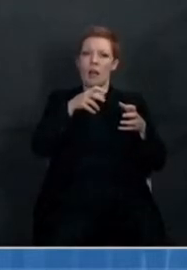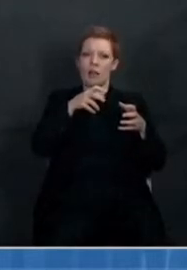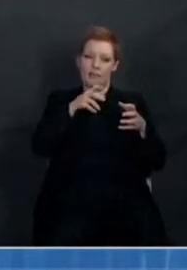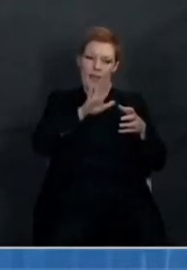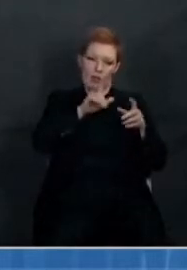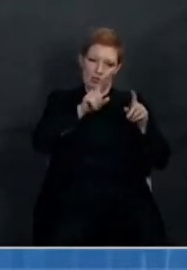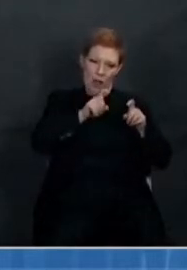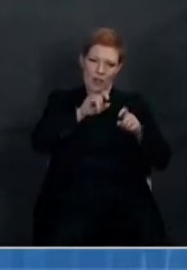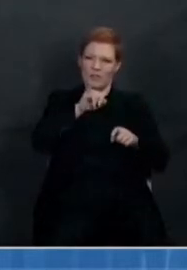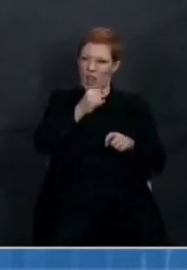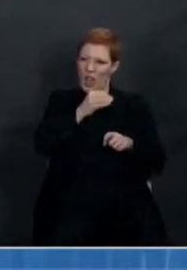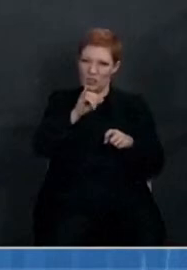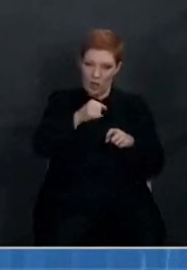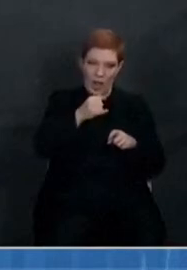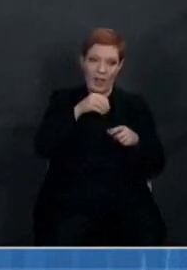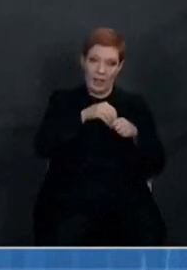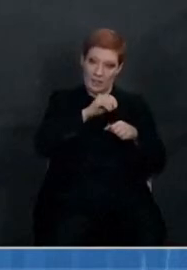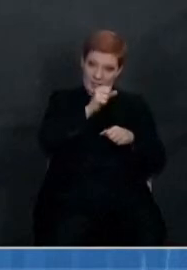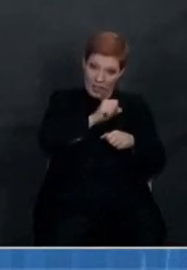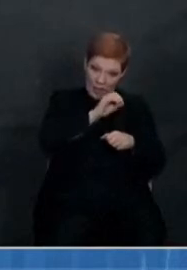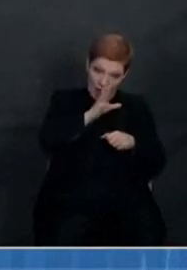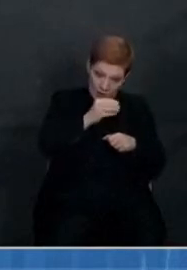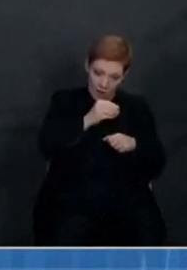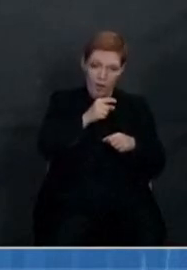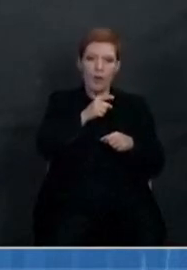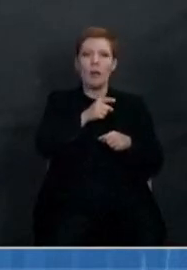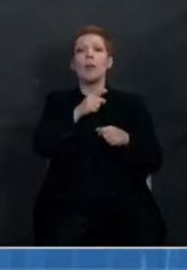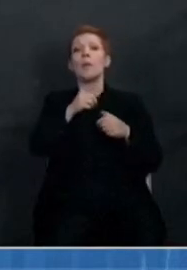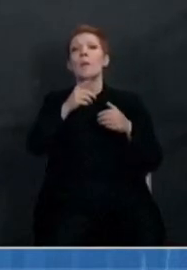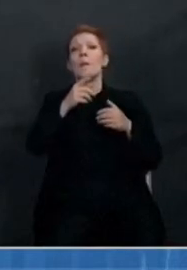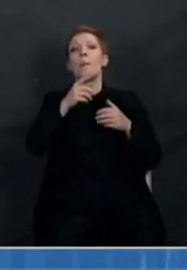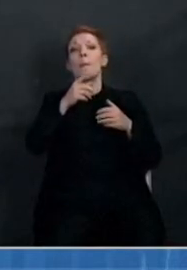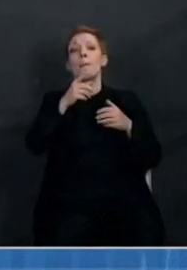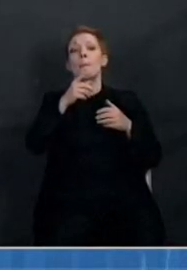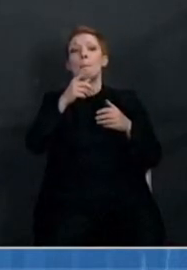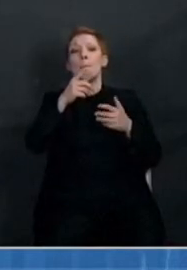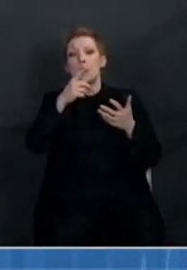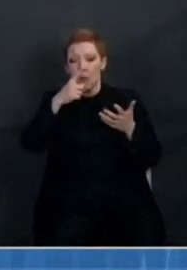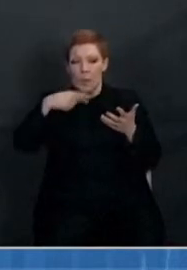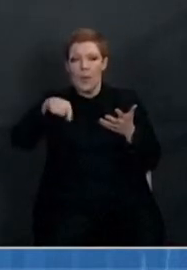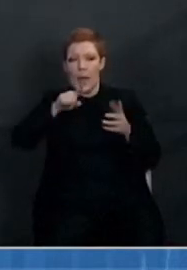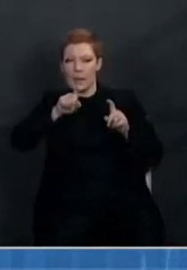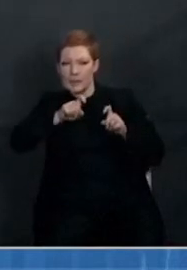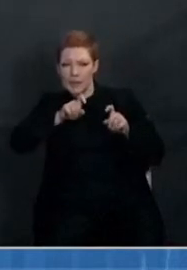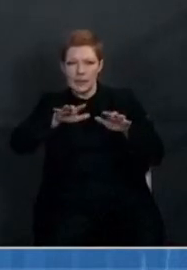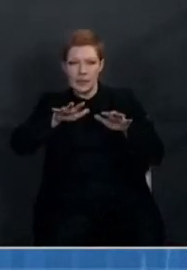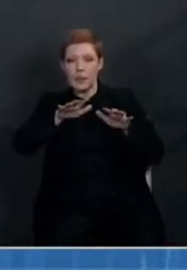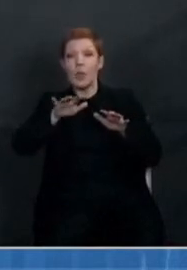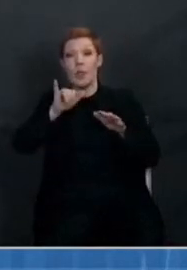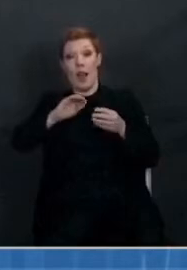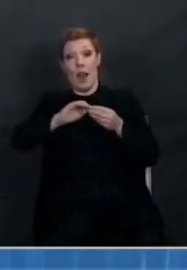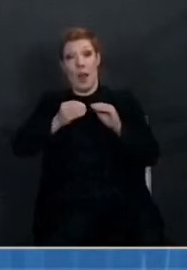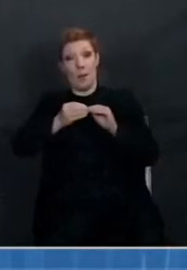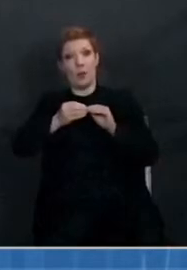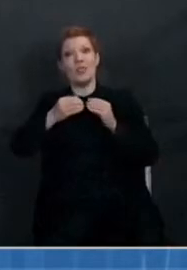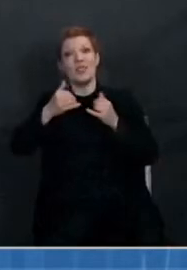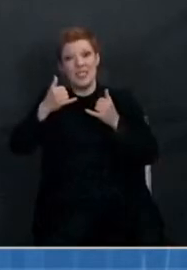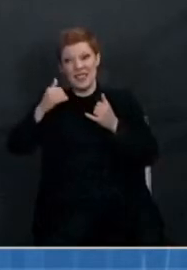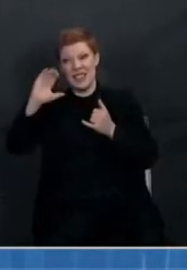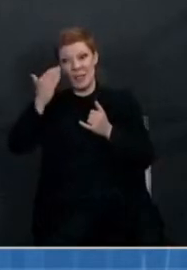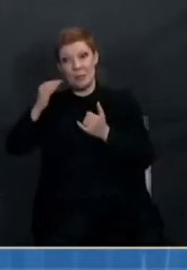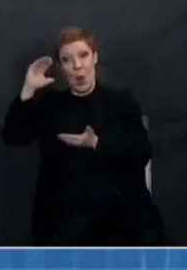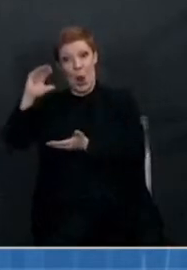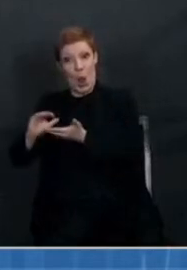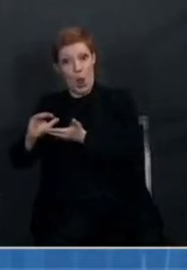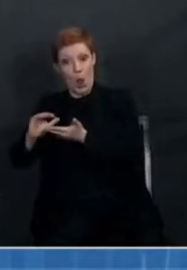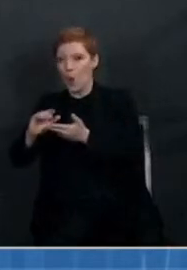number was lower when it comes to any kind of disease. So there will be situations where people will say to